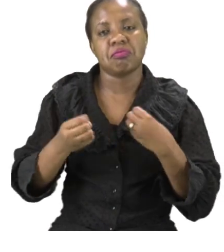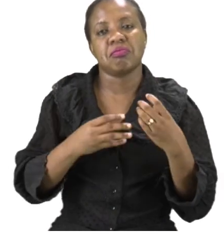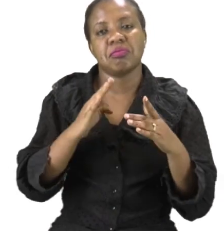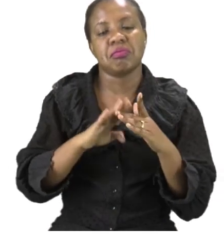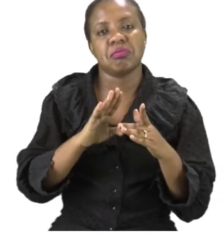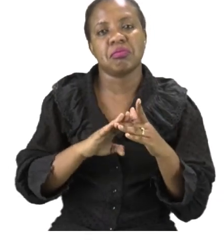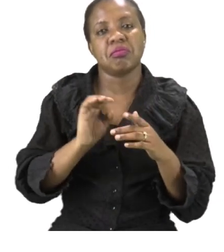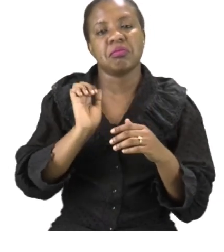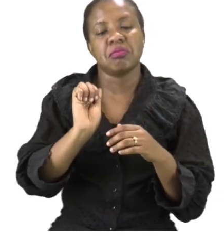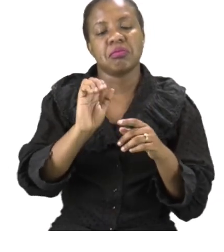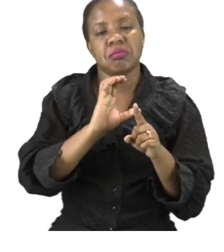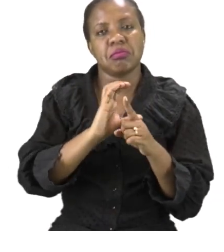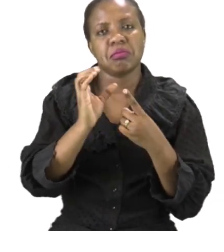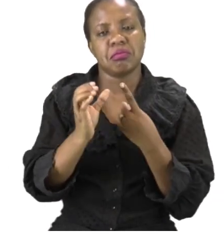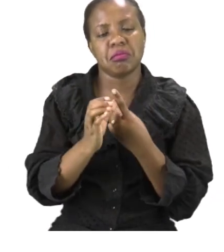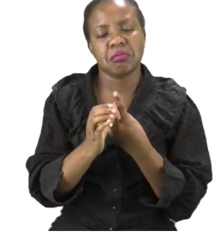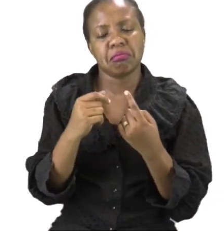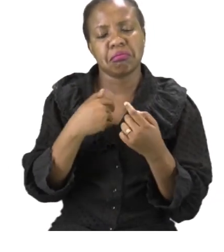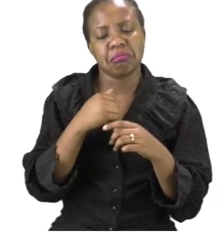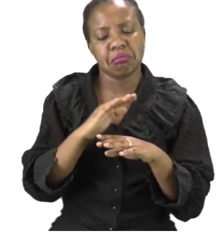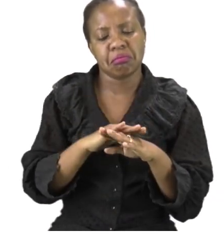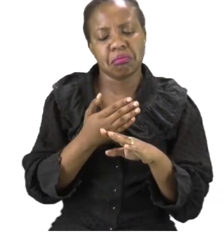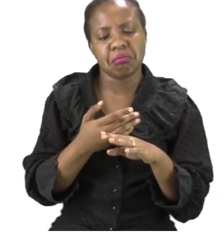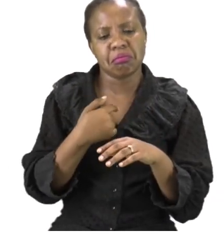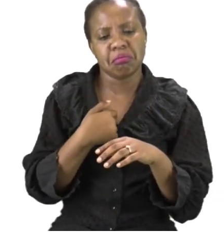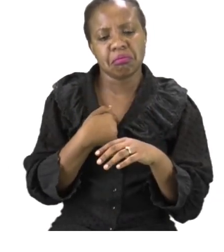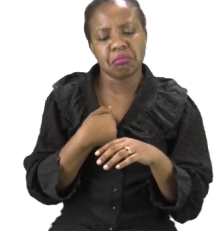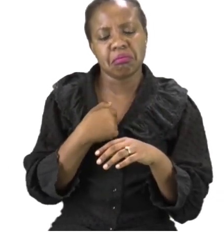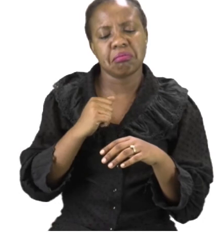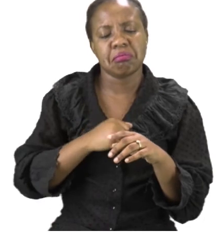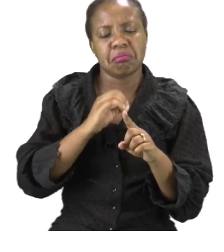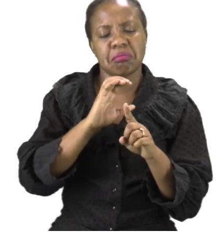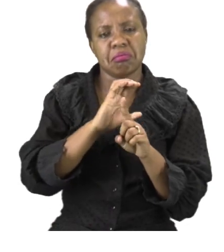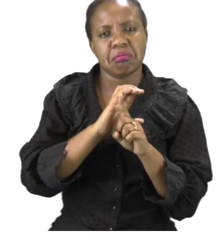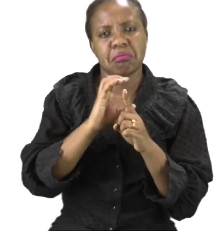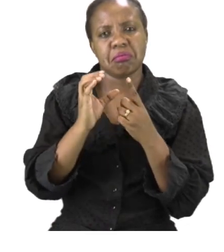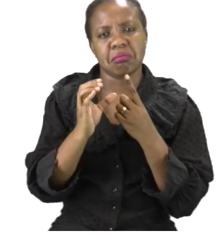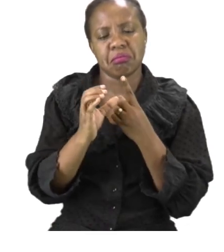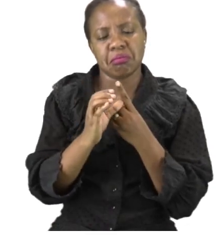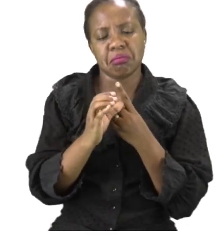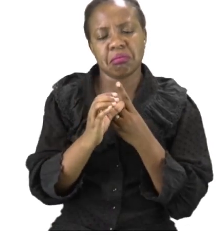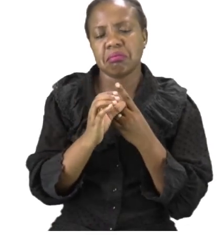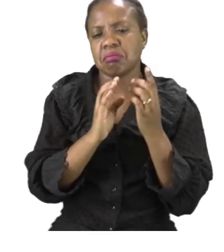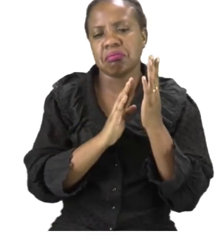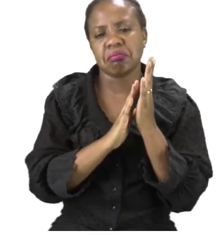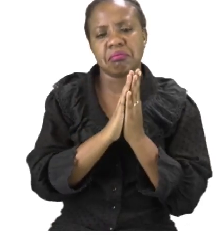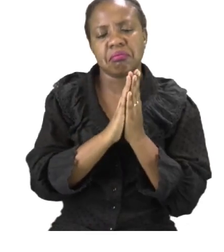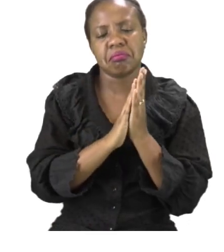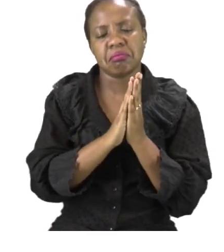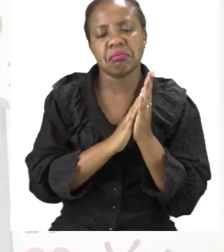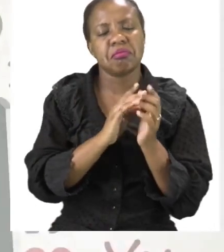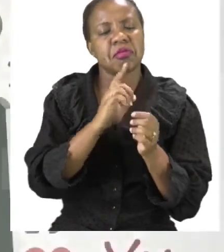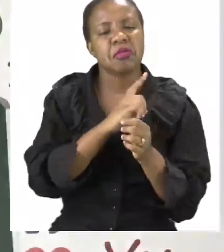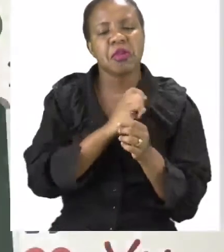a very interesting one because we have something called ululation. So just like